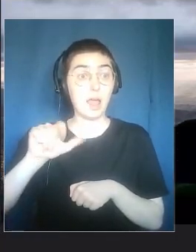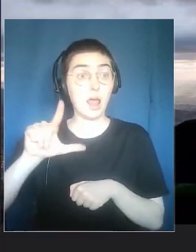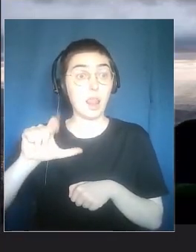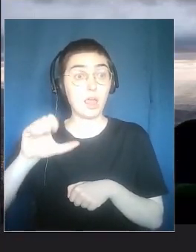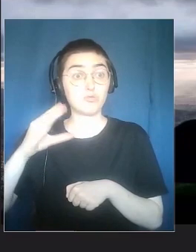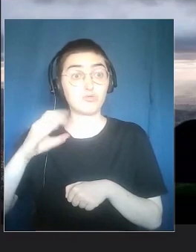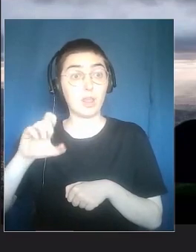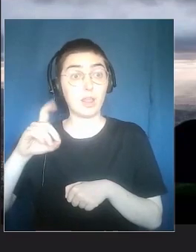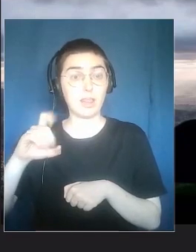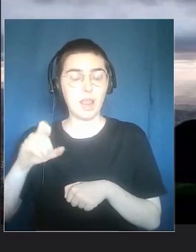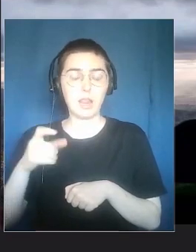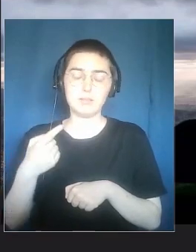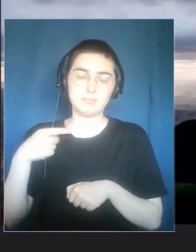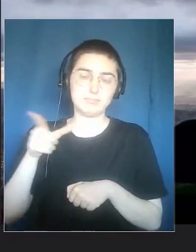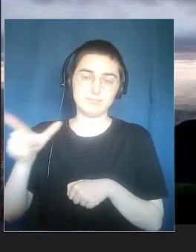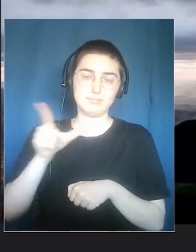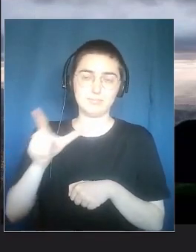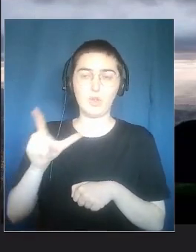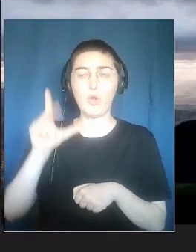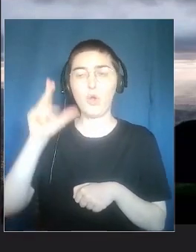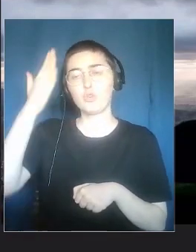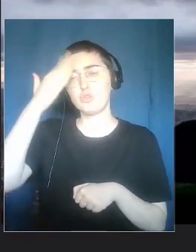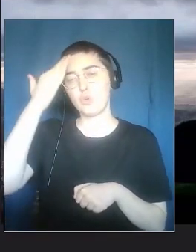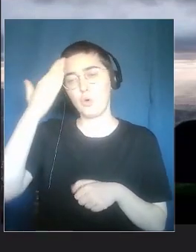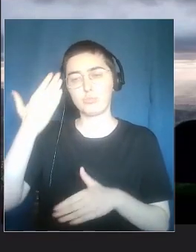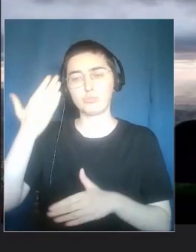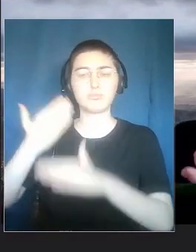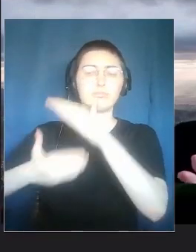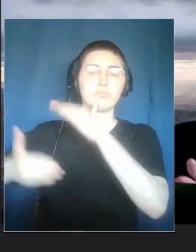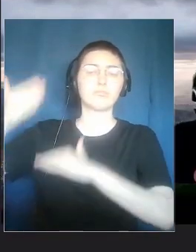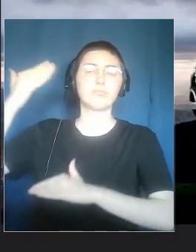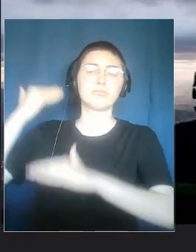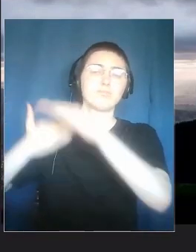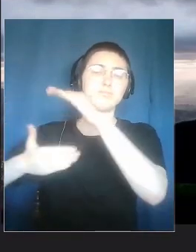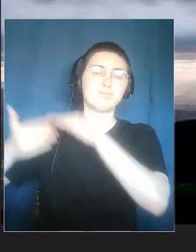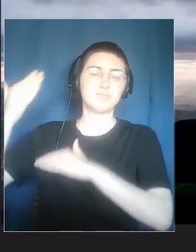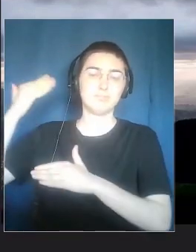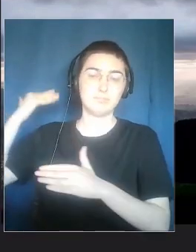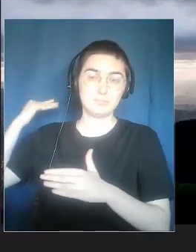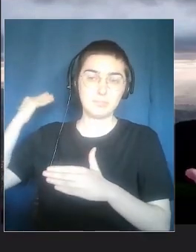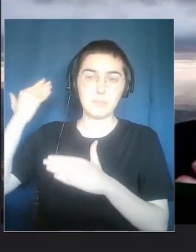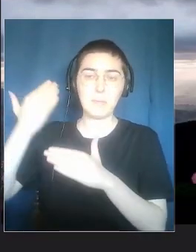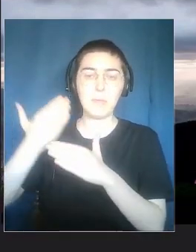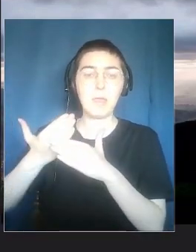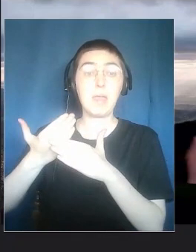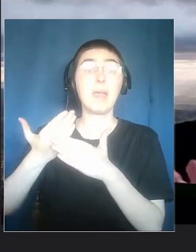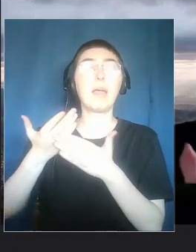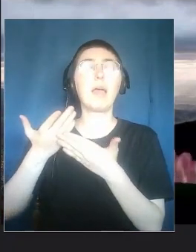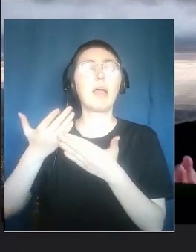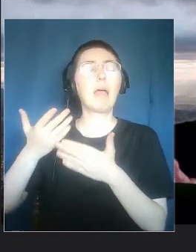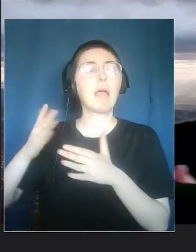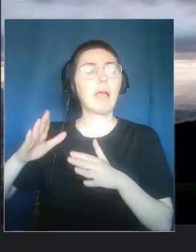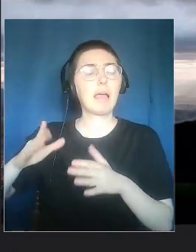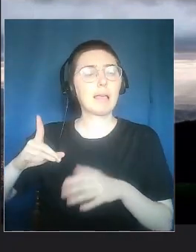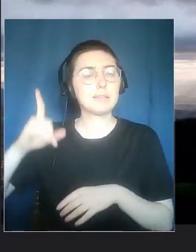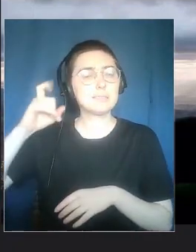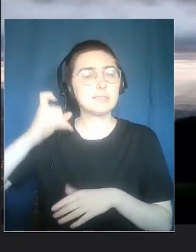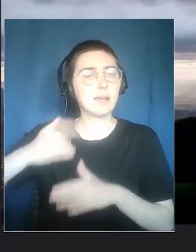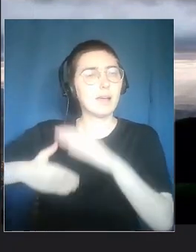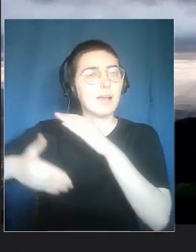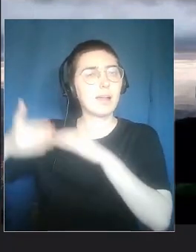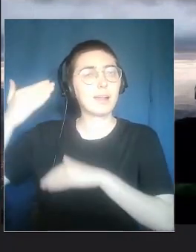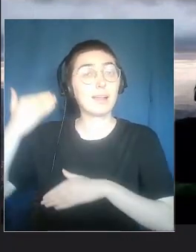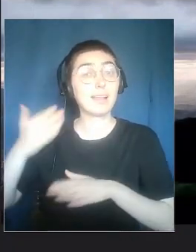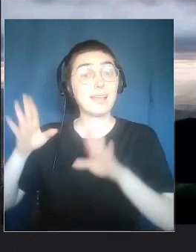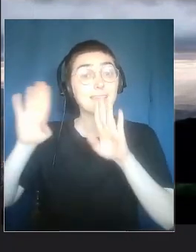known each other for a long time, but